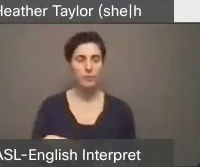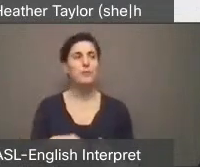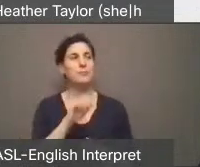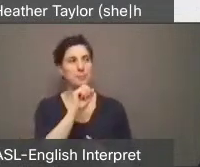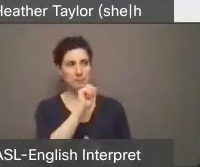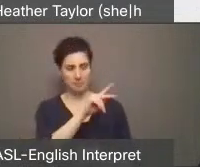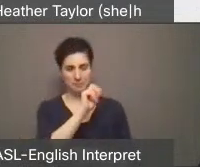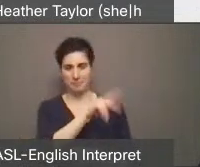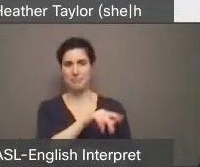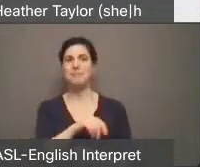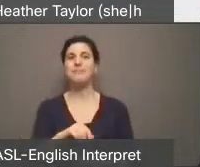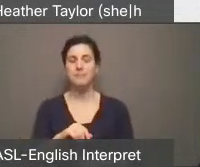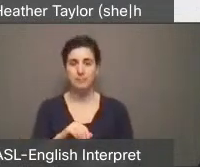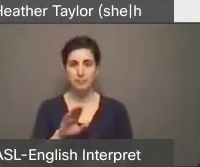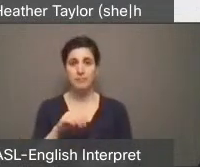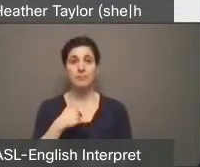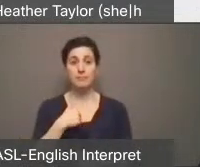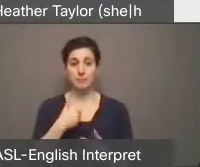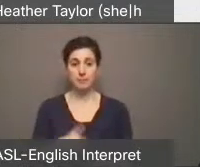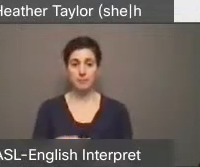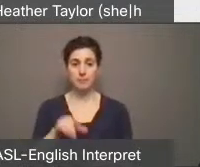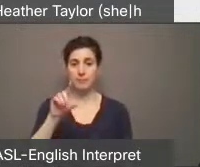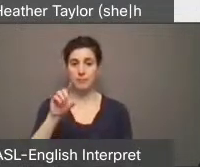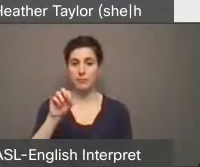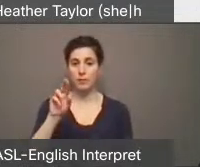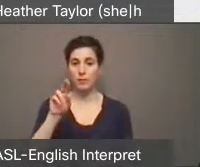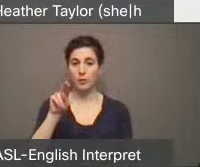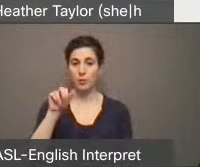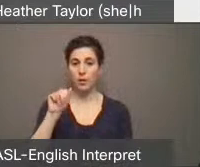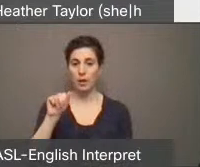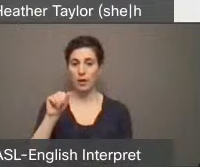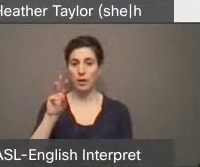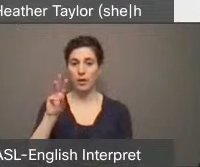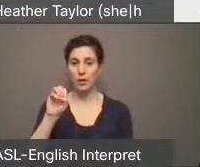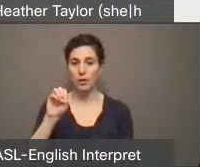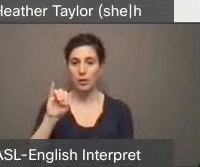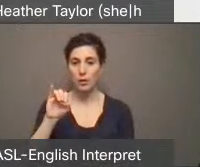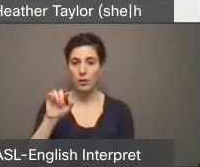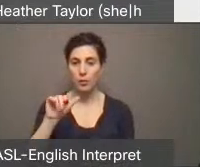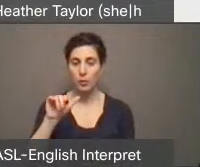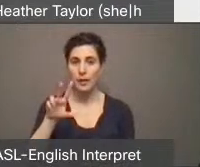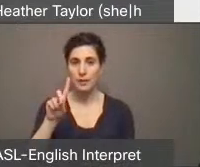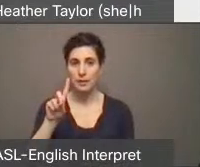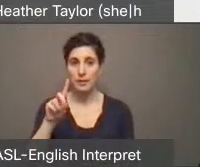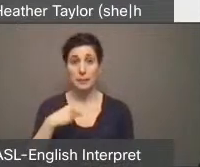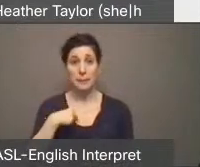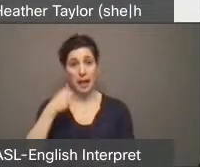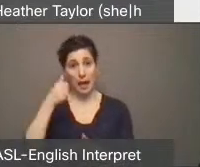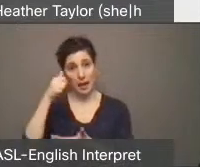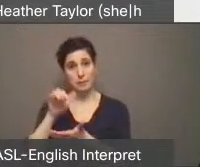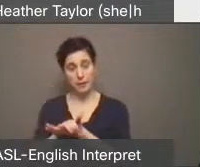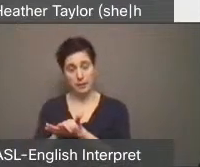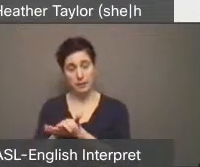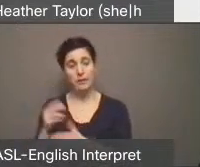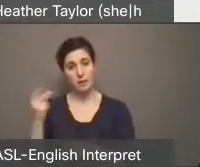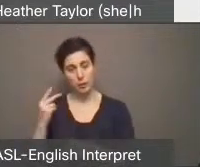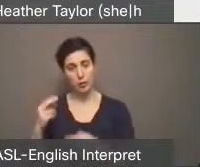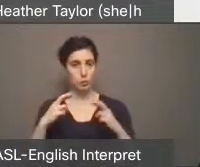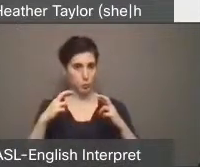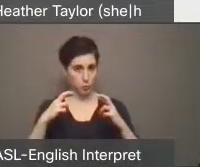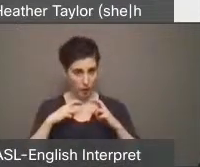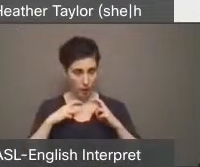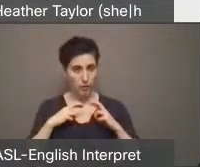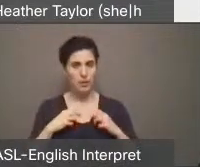Okay. My name is Lorna Weekend and my husband and I are retirees living in a multi-generational home with our daughter,